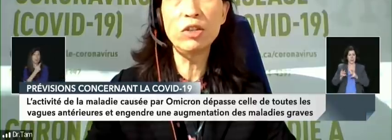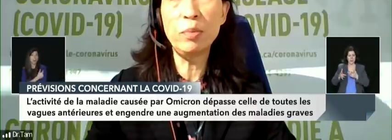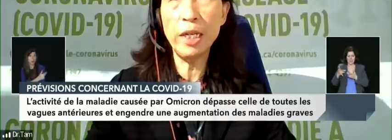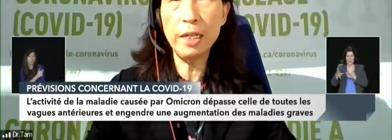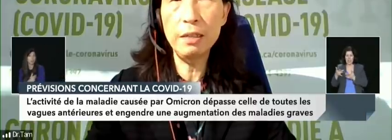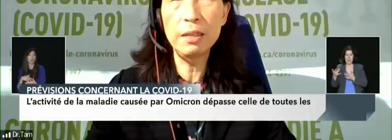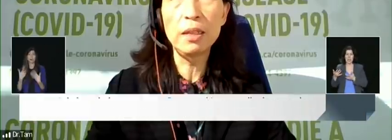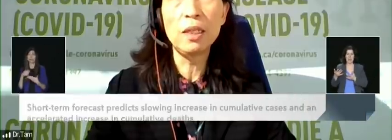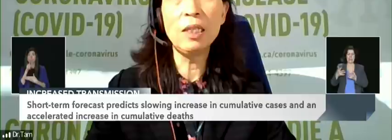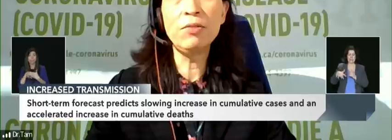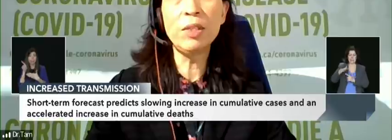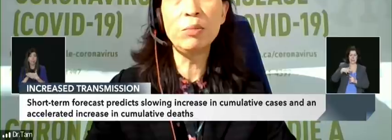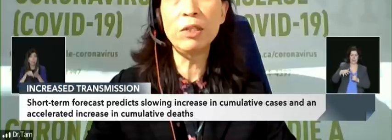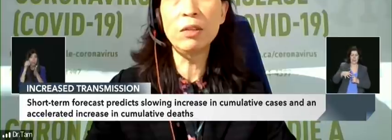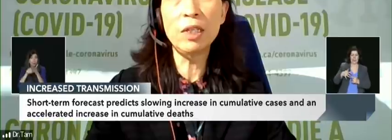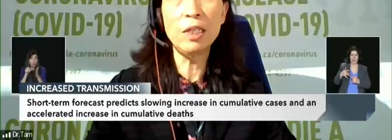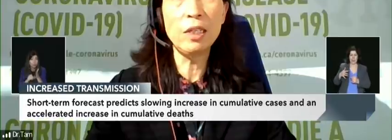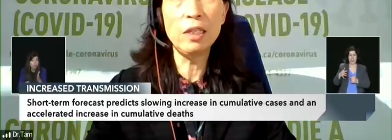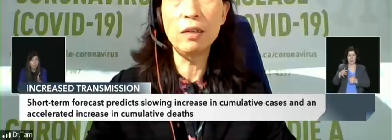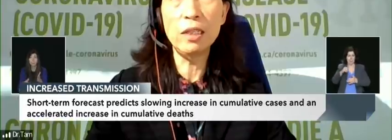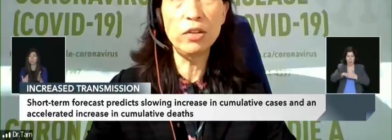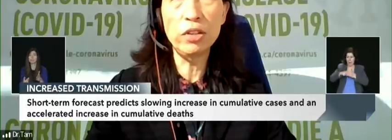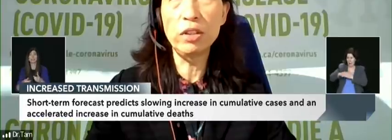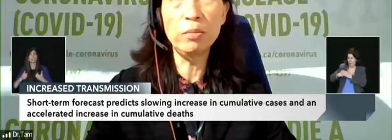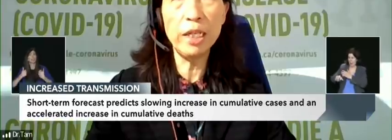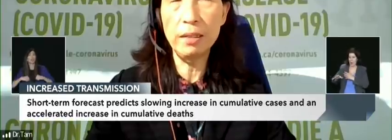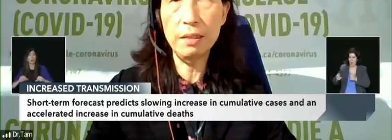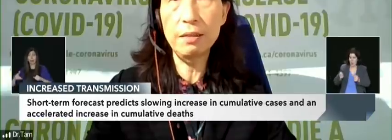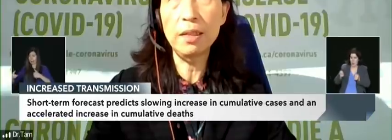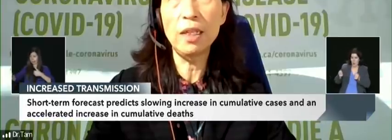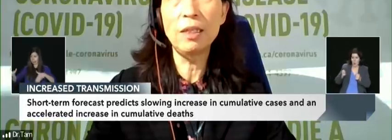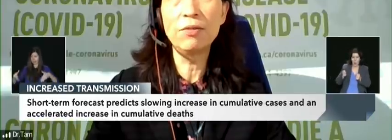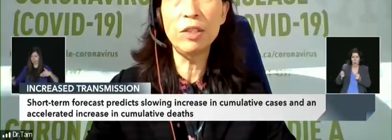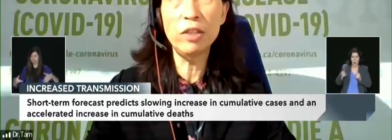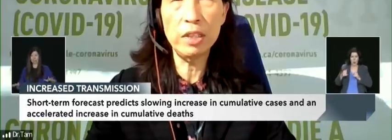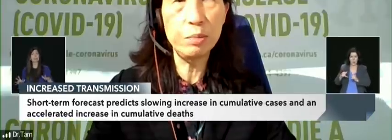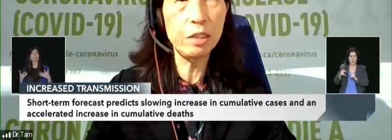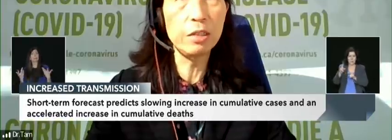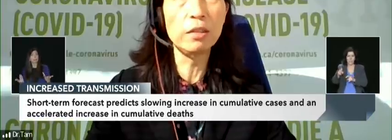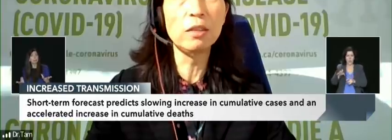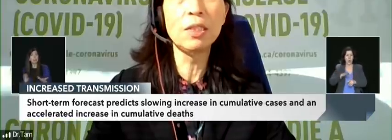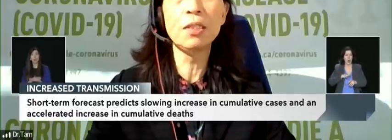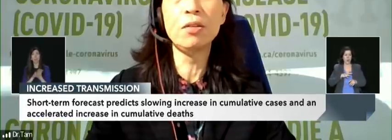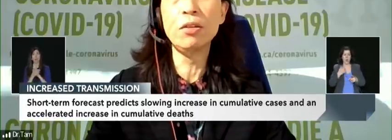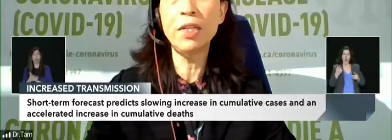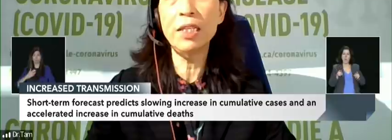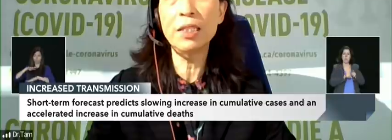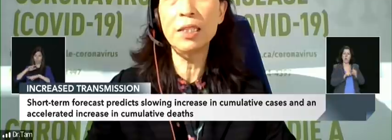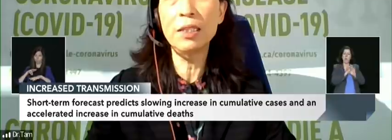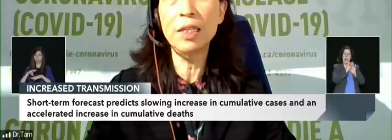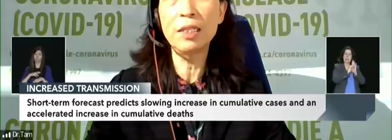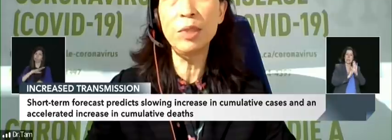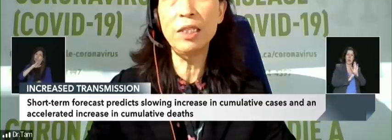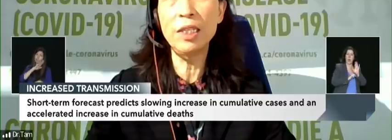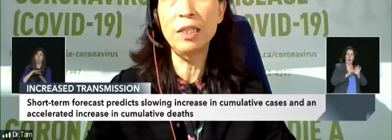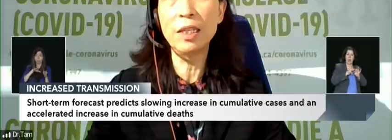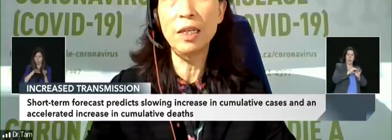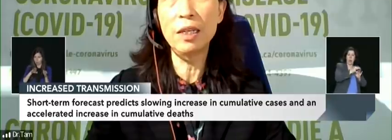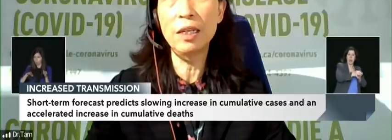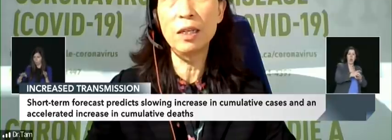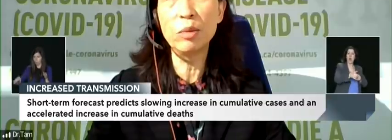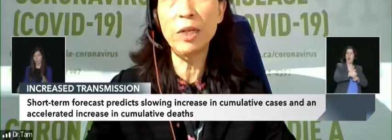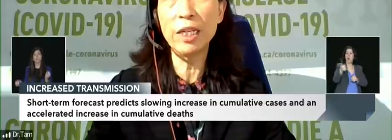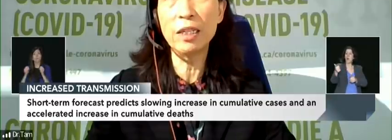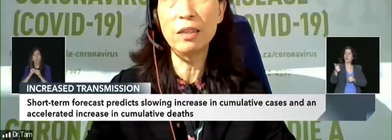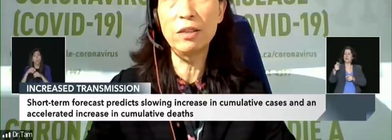having surge beds, even building, you know, additional beds and field hospitals, and all of that has been in